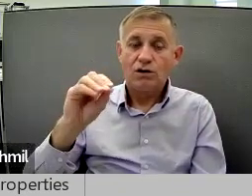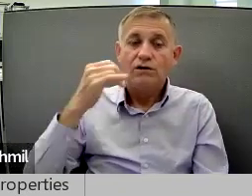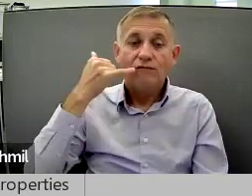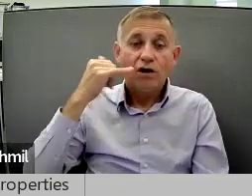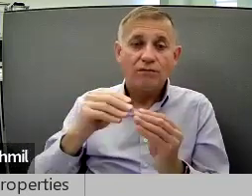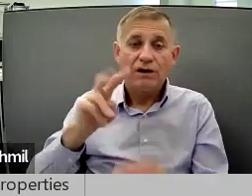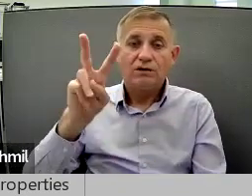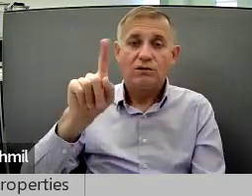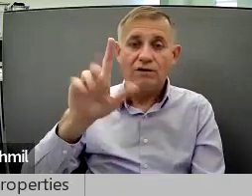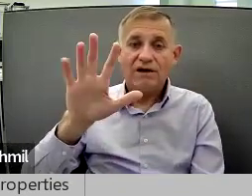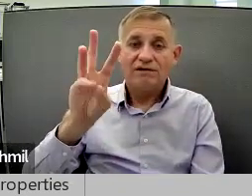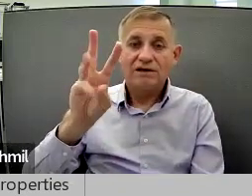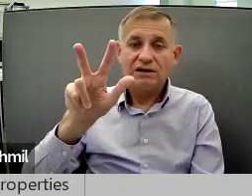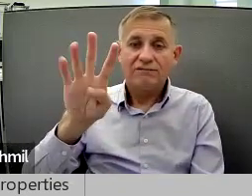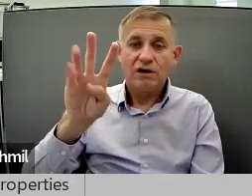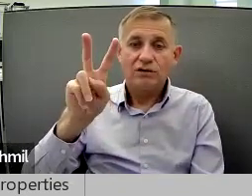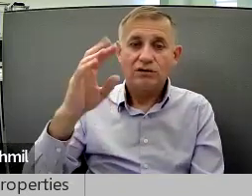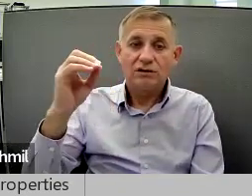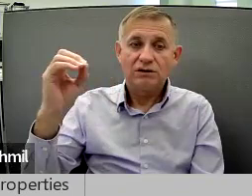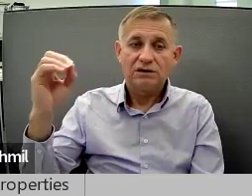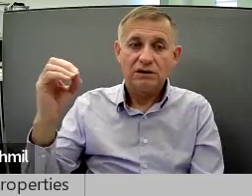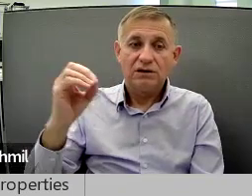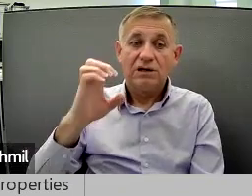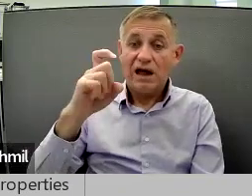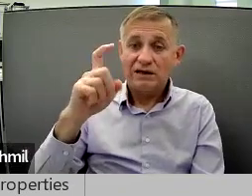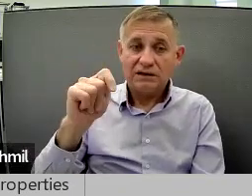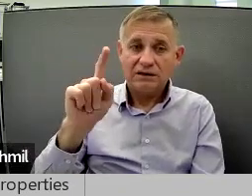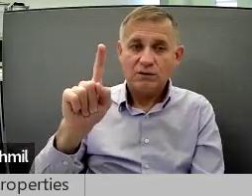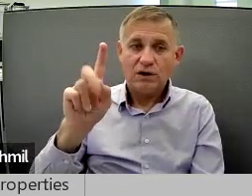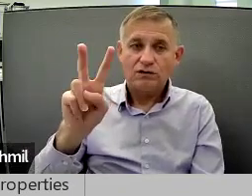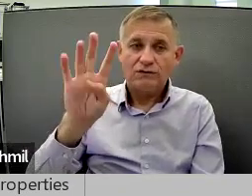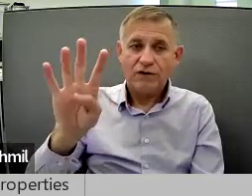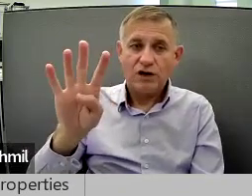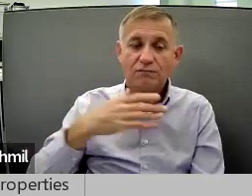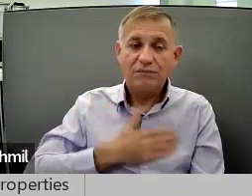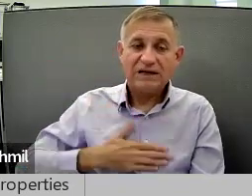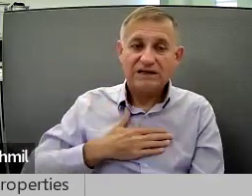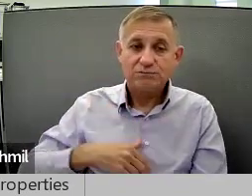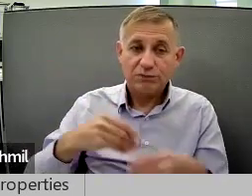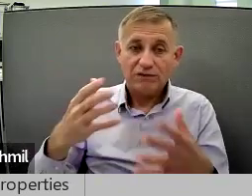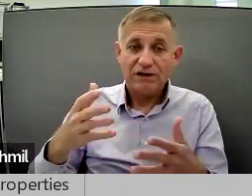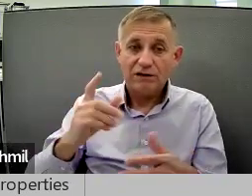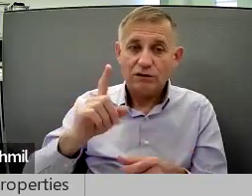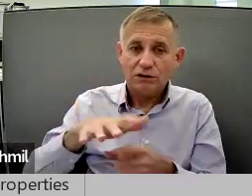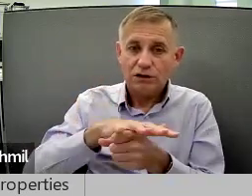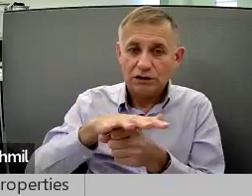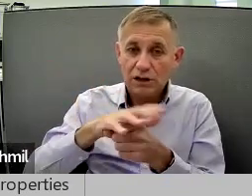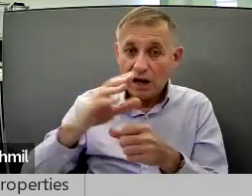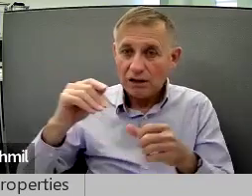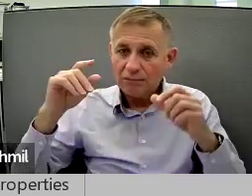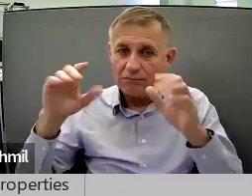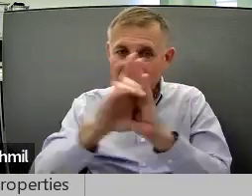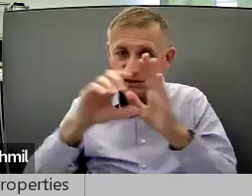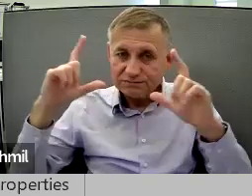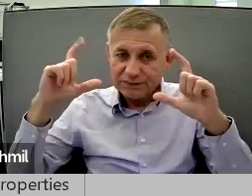at 215-634-2000, extension 124. Please provide